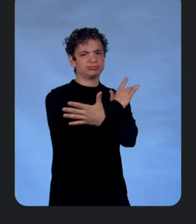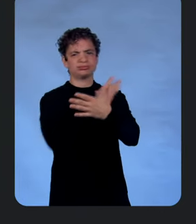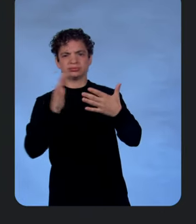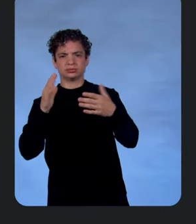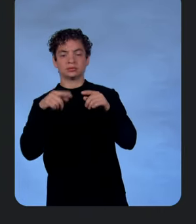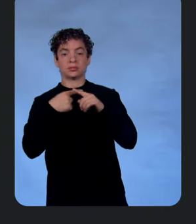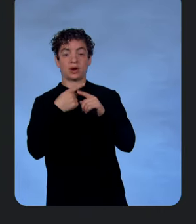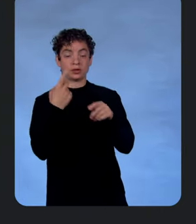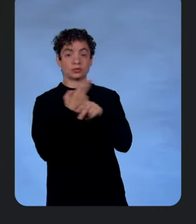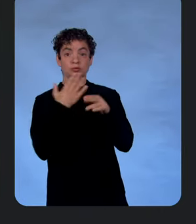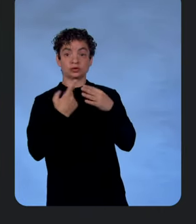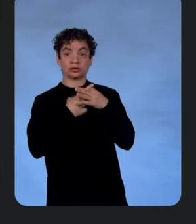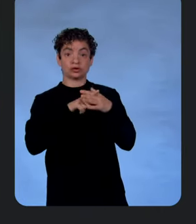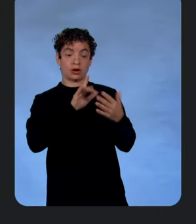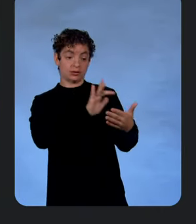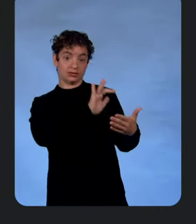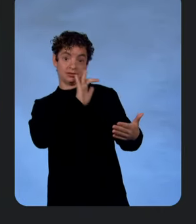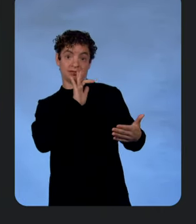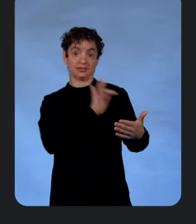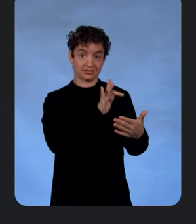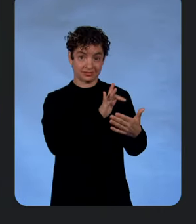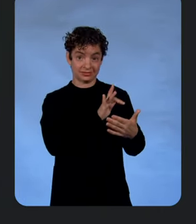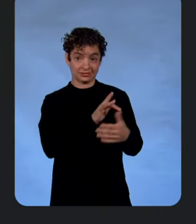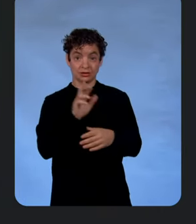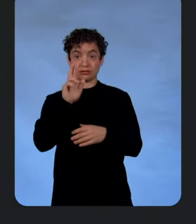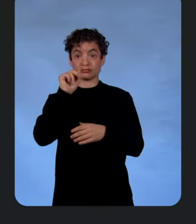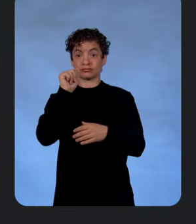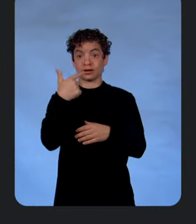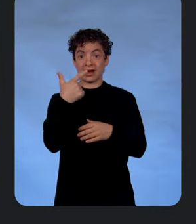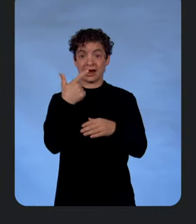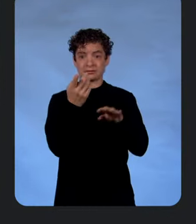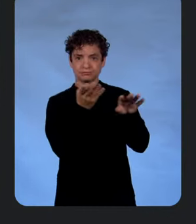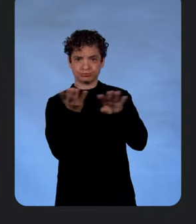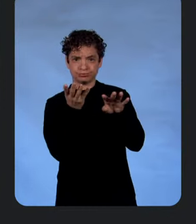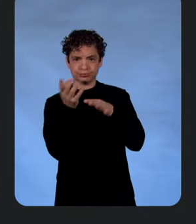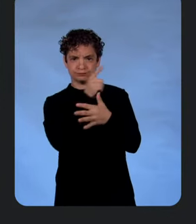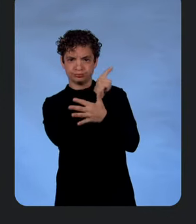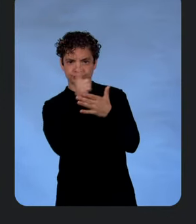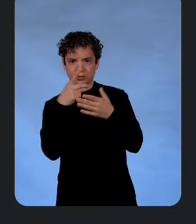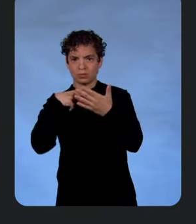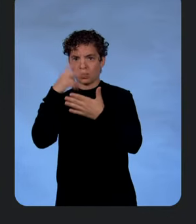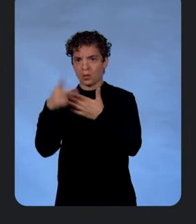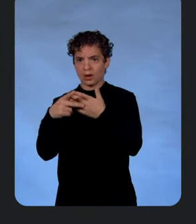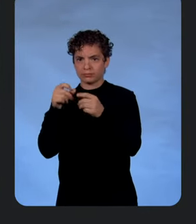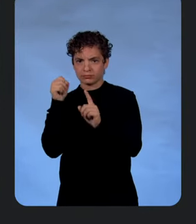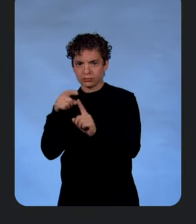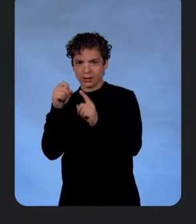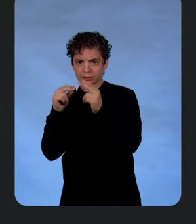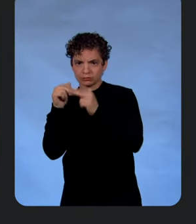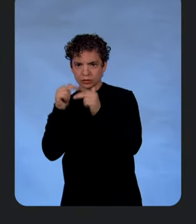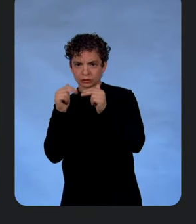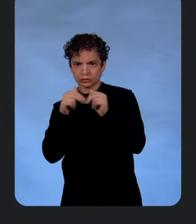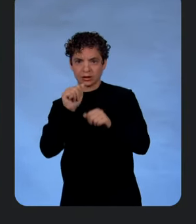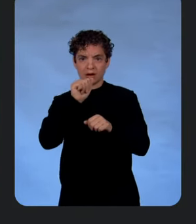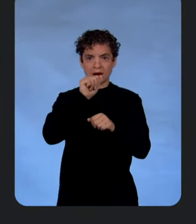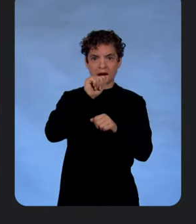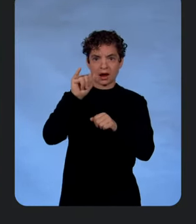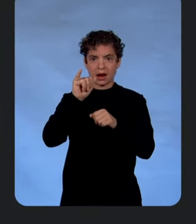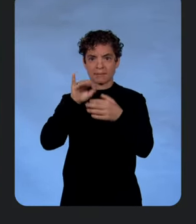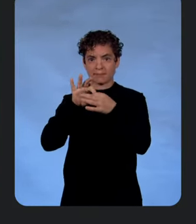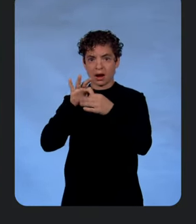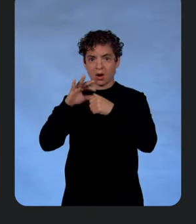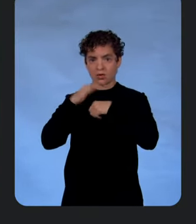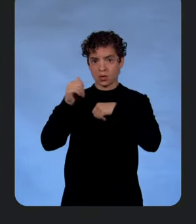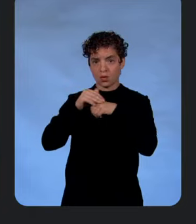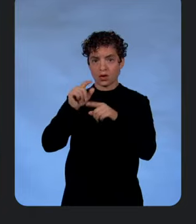way from when the user hits enter, through the RAG pipeline, through programmatic prompt construction, the AI model call, response